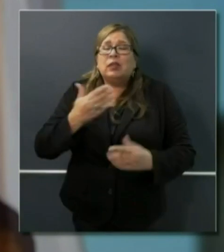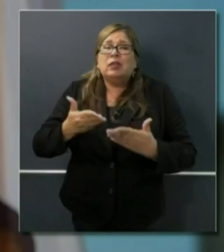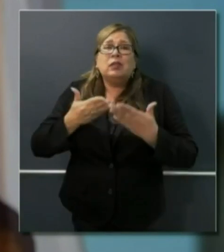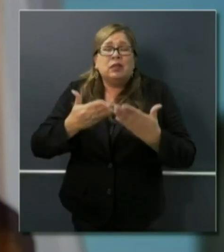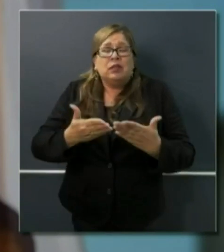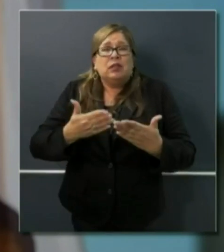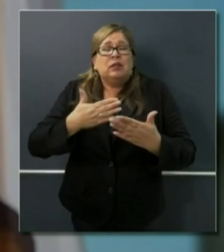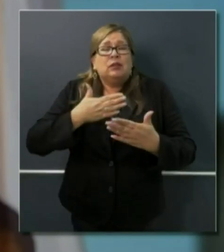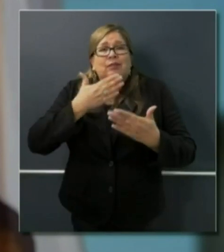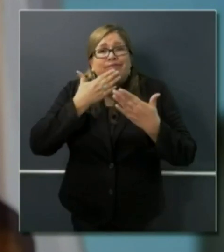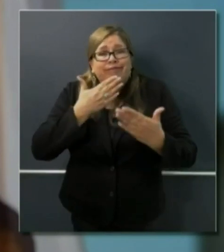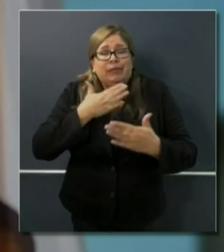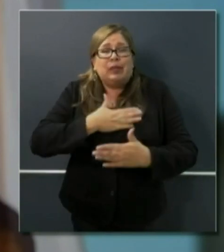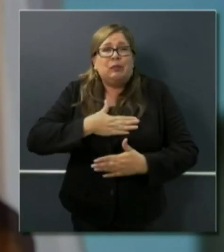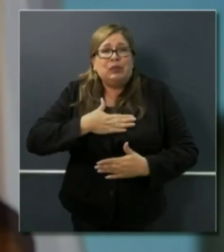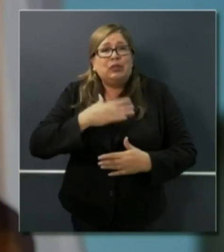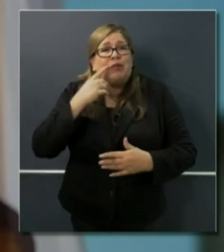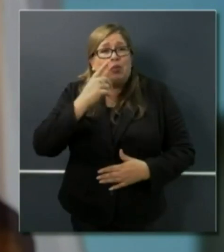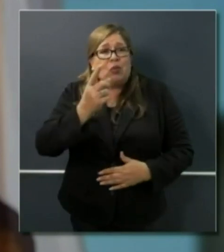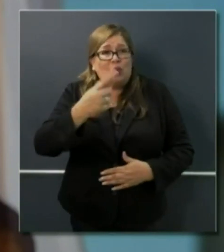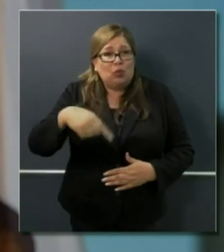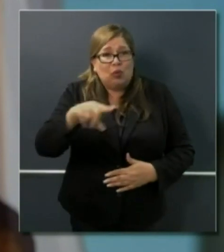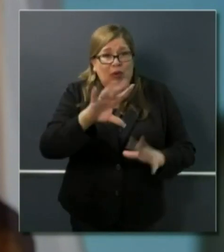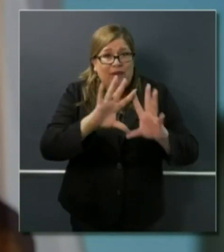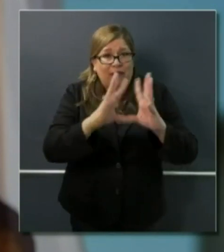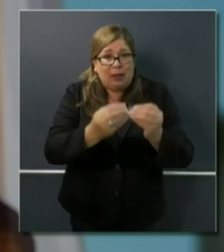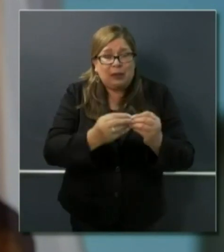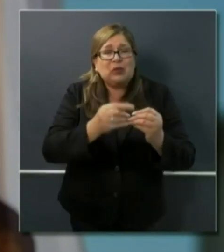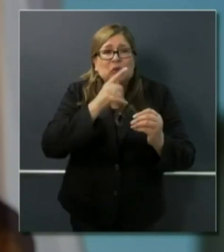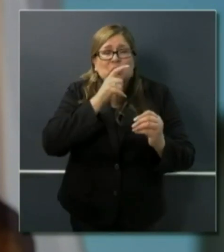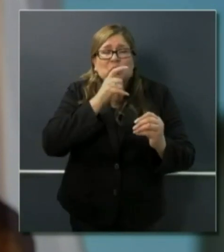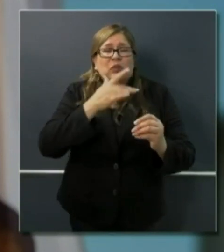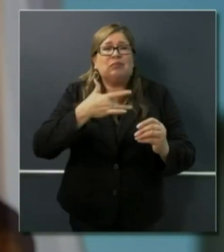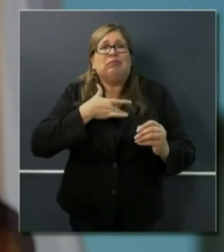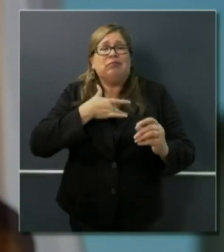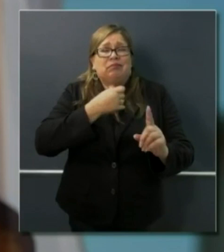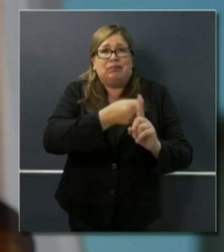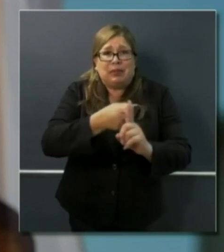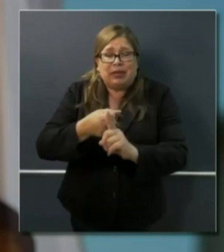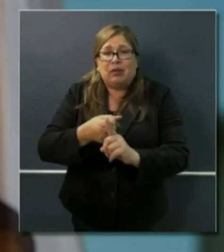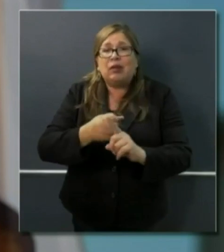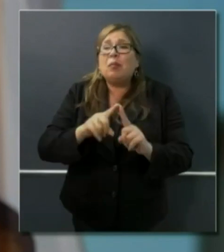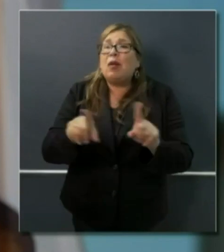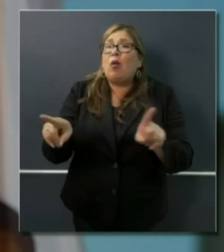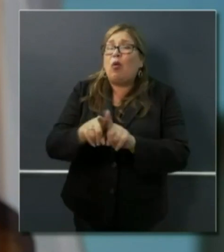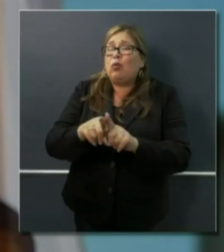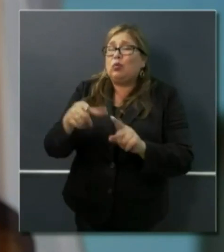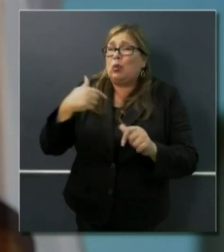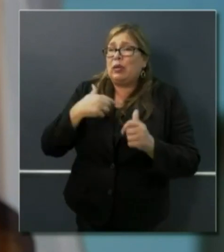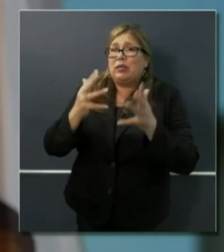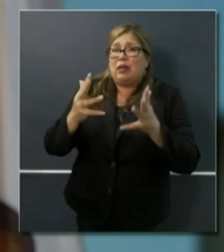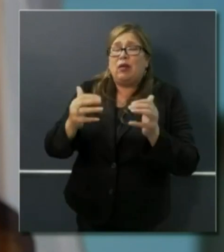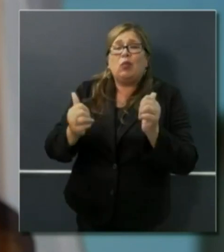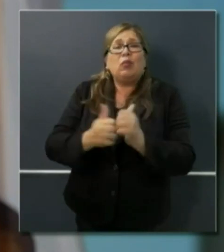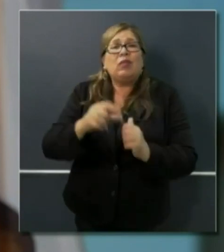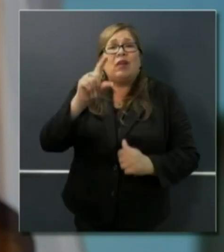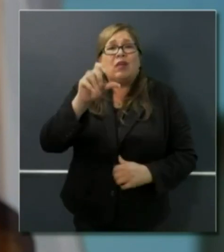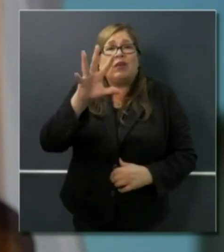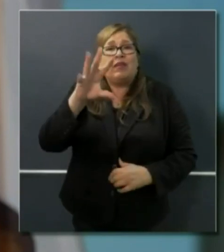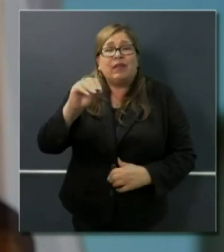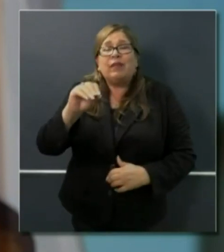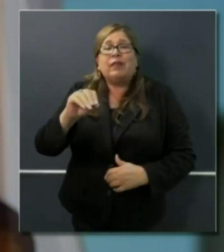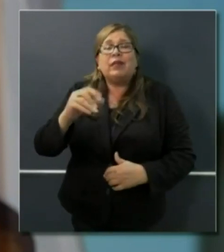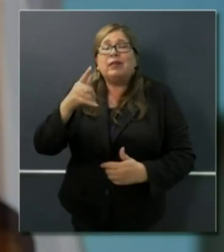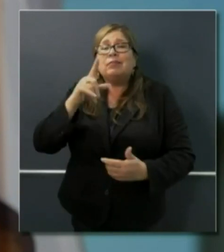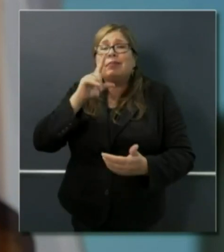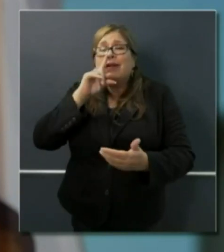those loved ones and the families impacted, but I had the privilege yesterday of talking to over 150 faith leaders from every conceivable